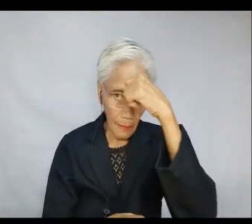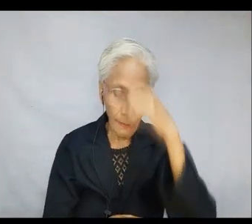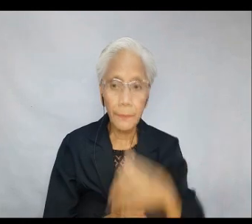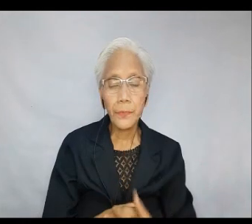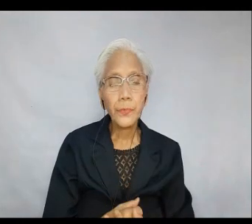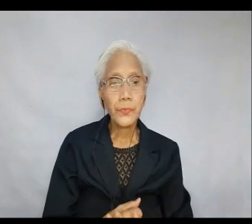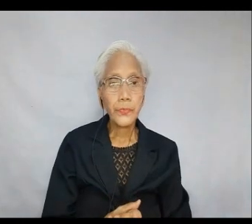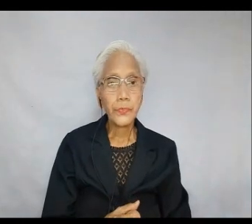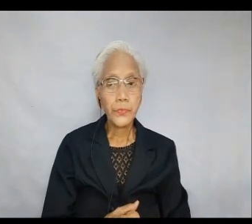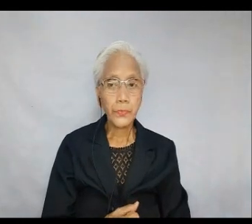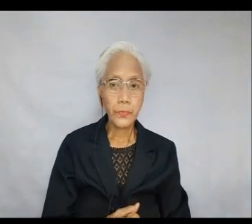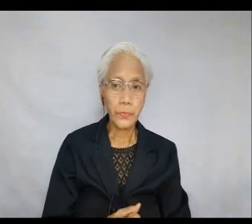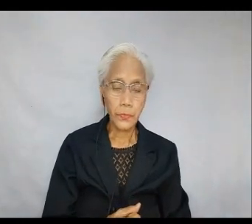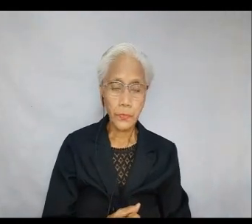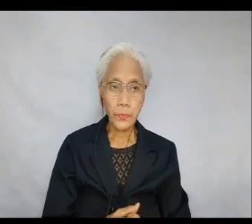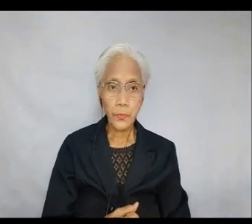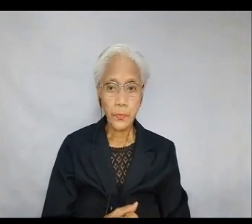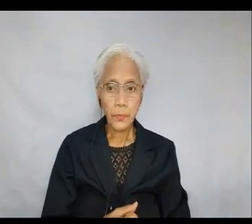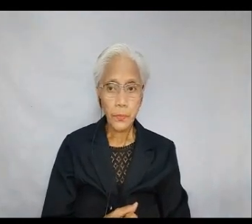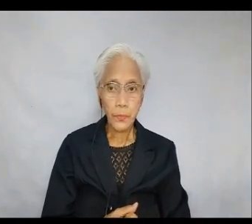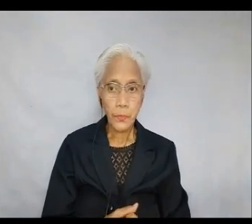And here is a final reminder. 24.